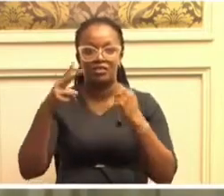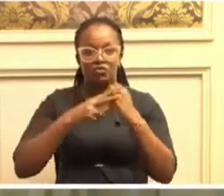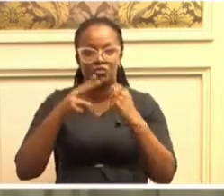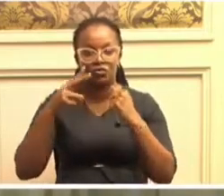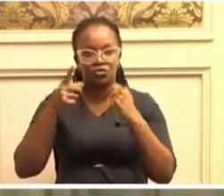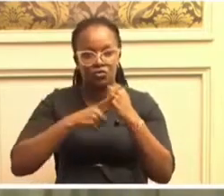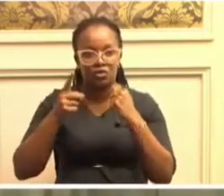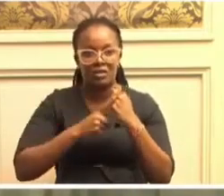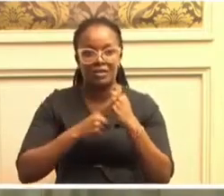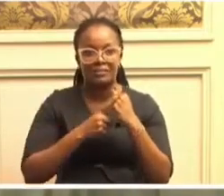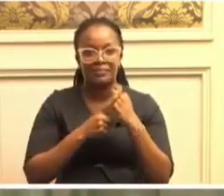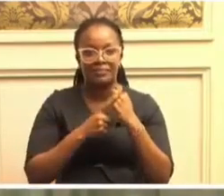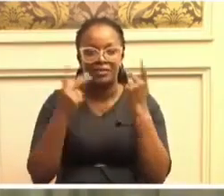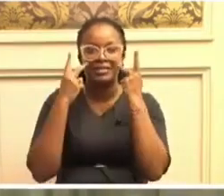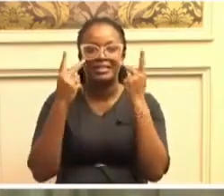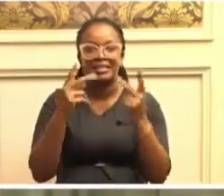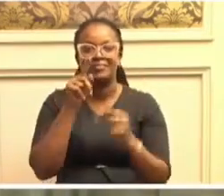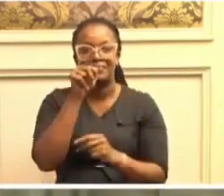You have seen it?